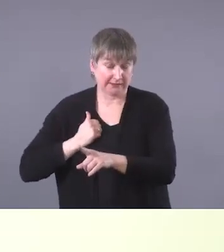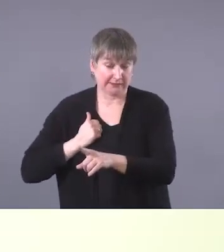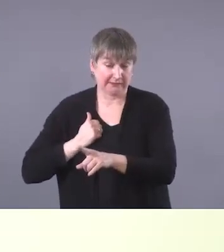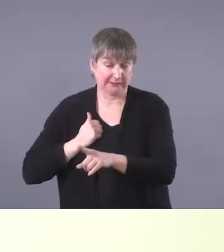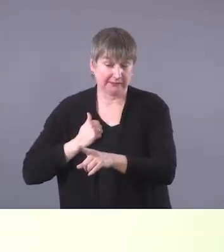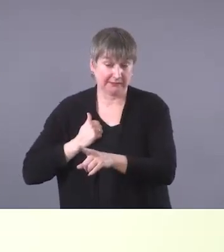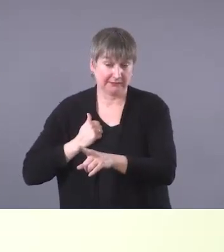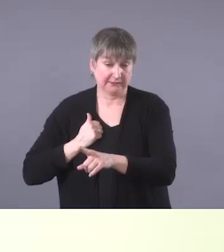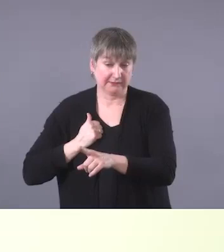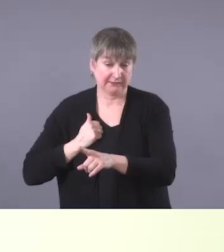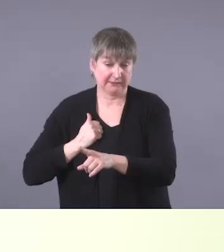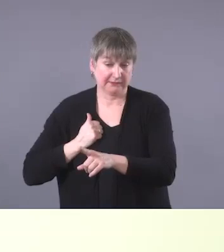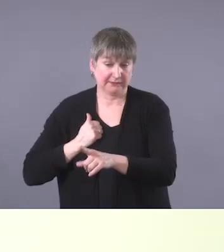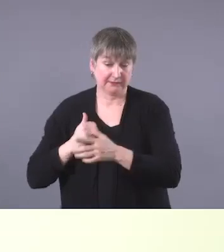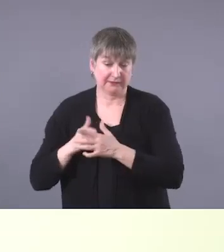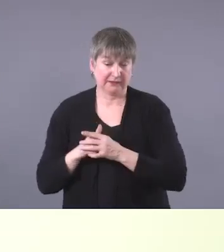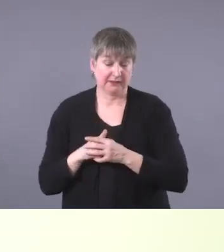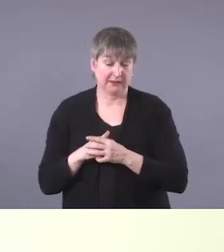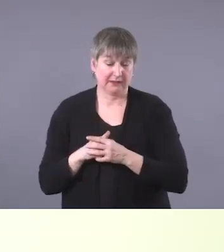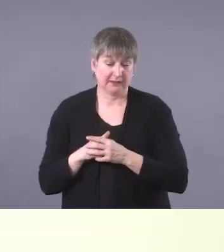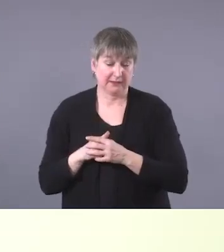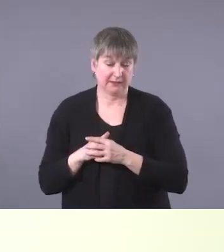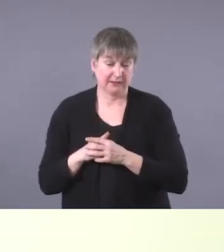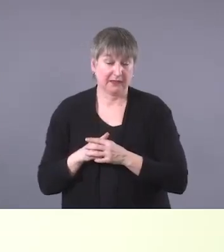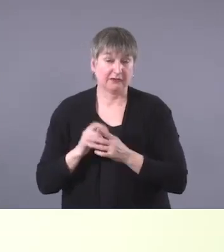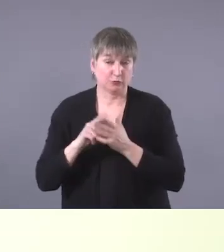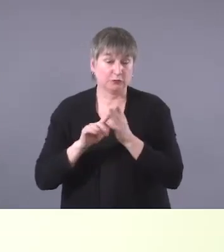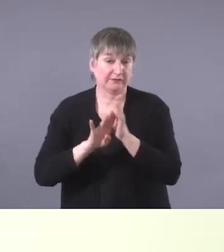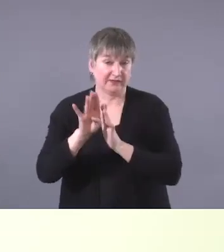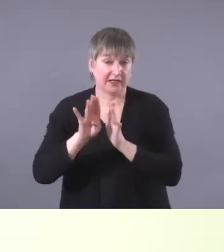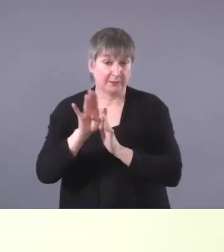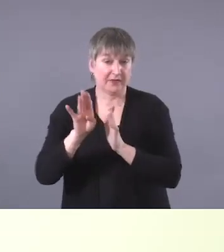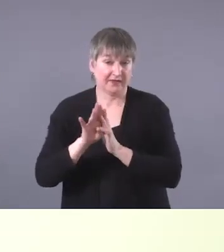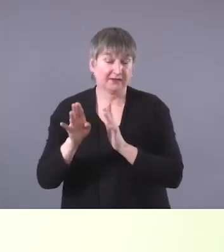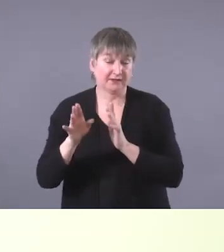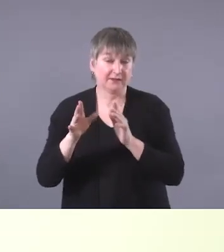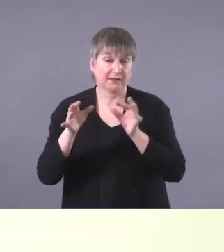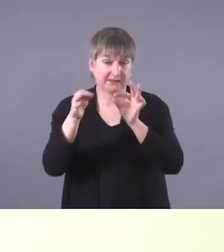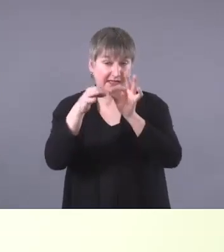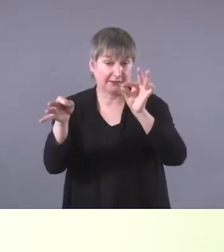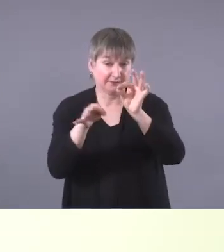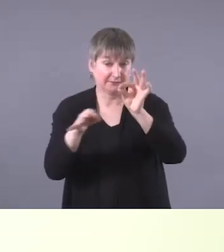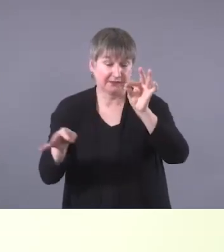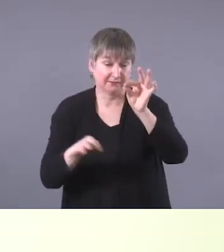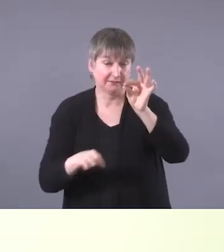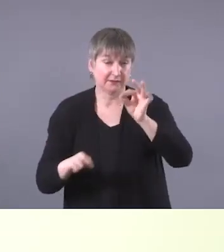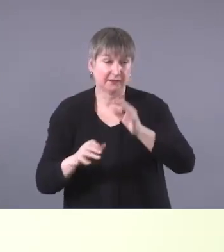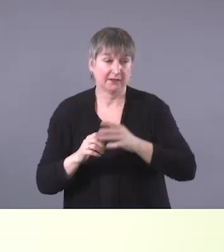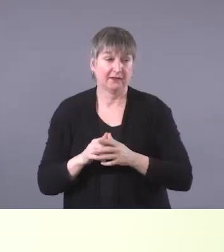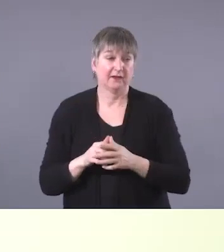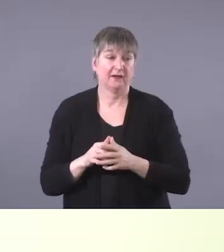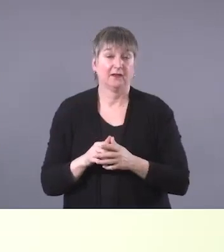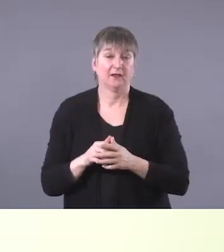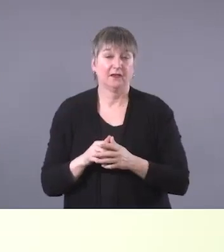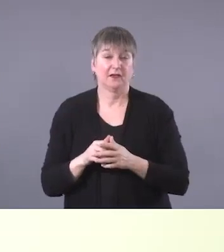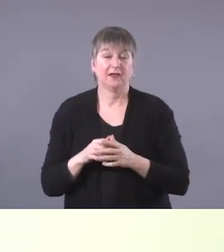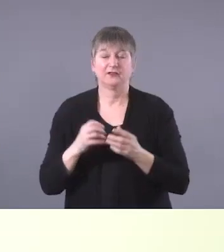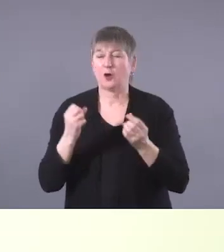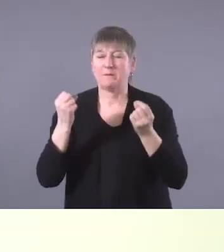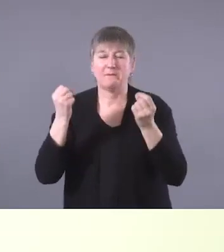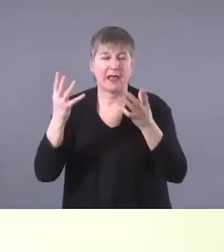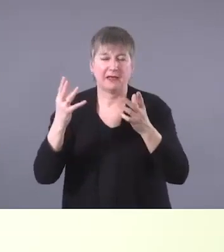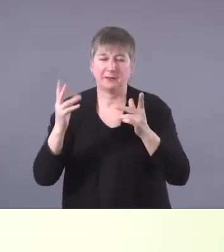uh, on the, in this committee to, to create this position statement. So it was, uh, comprised of, of many individuals,